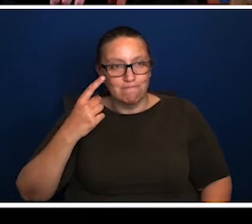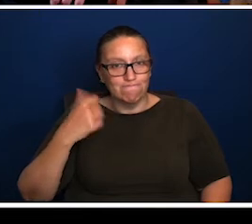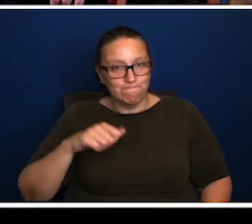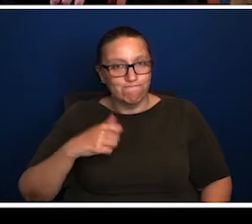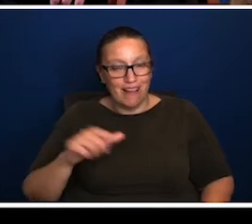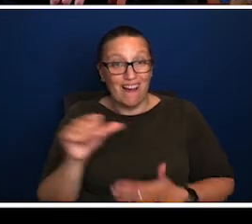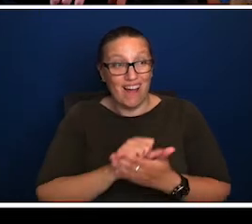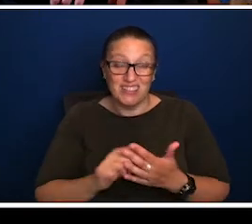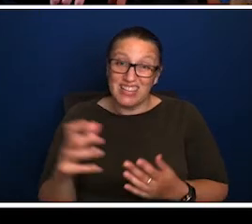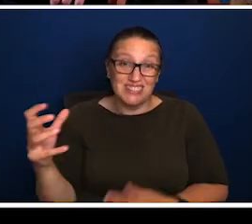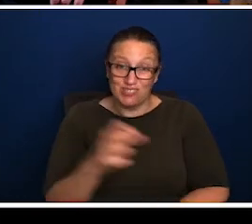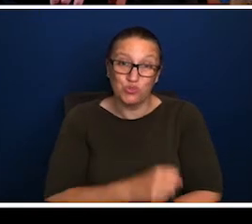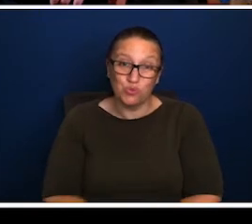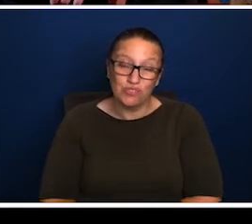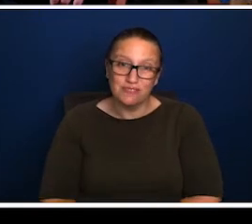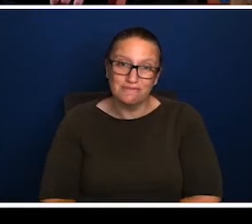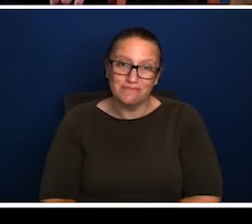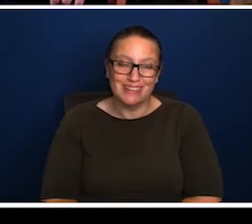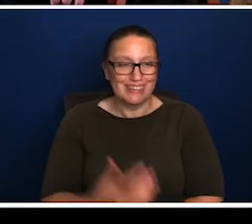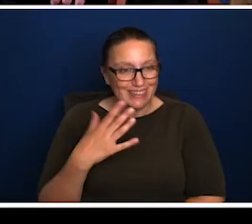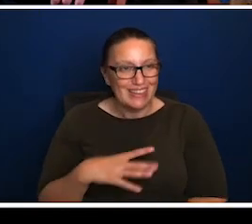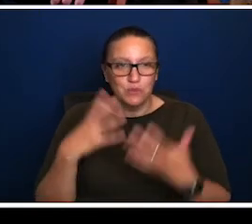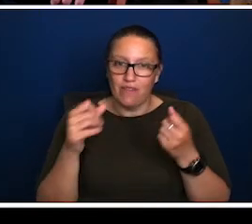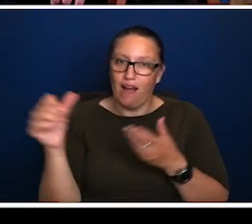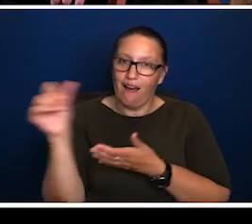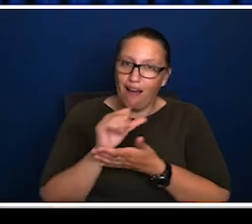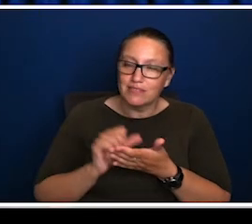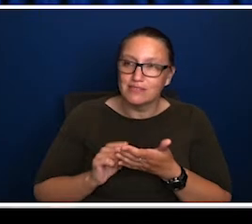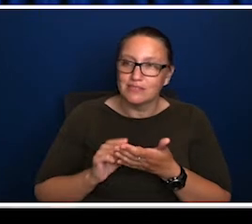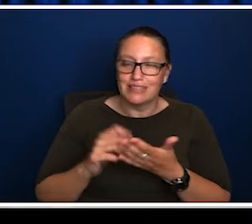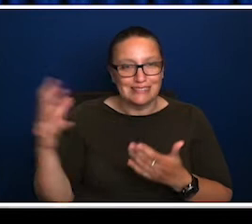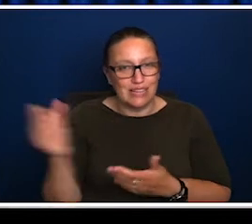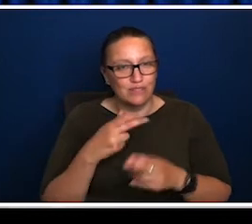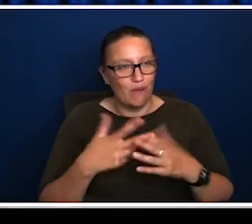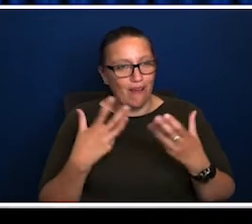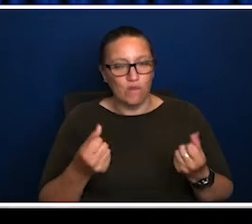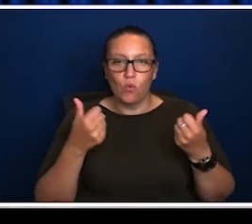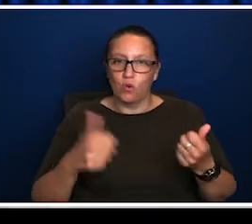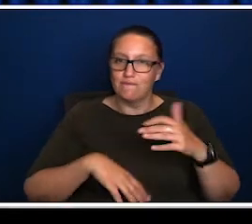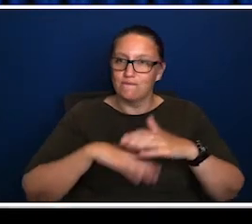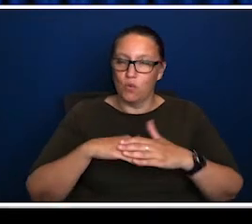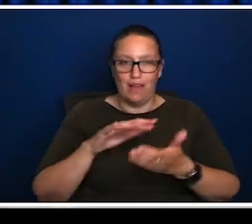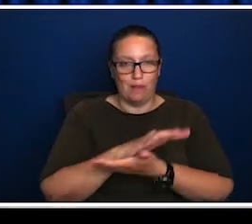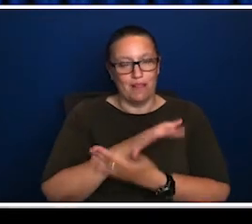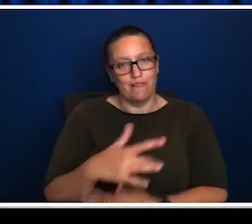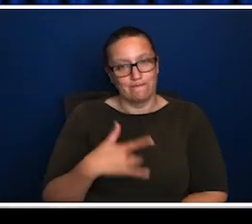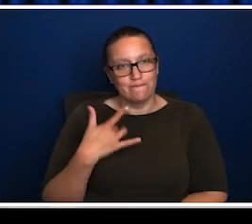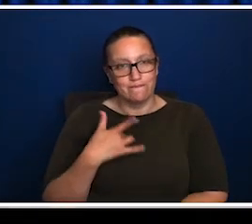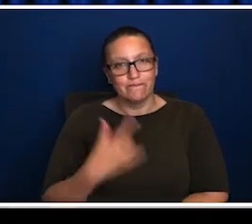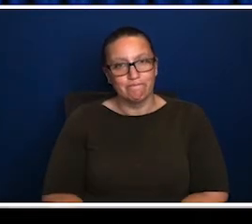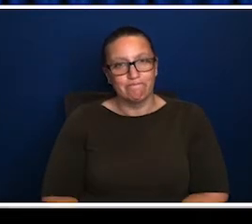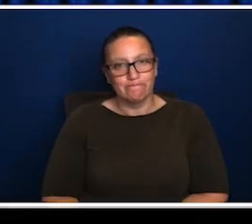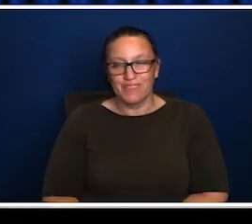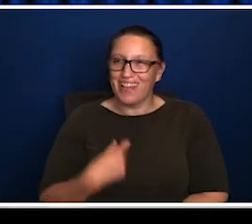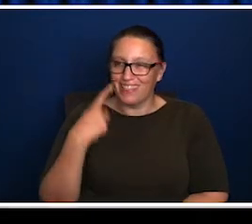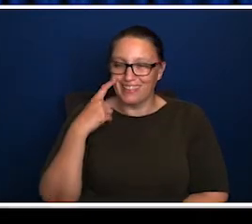or, you know, doing your swimming lessons or the rest of it. It's actually a growing awareness of the essential, the essential nature